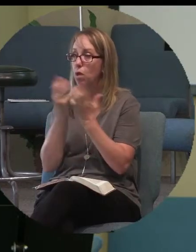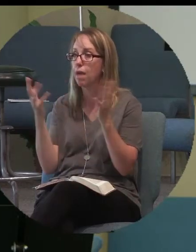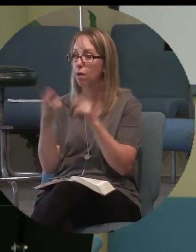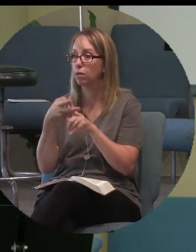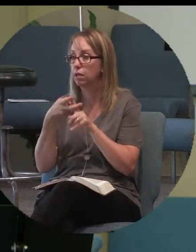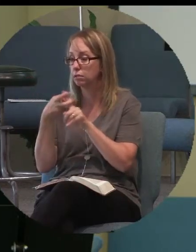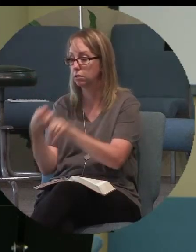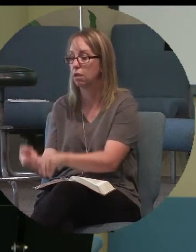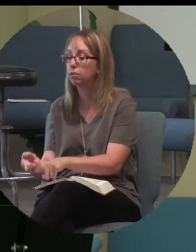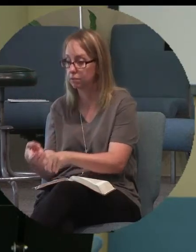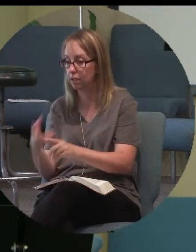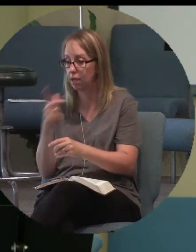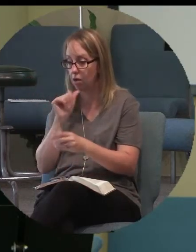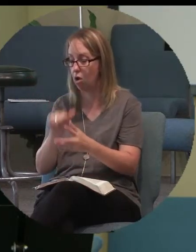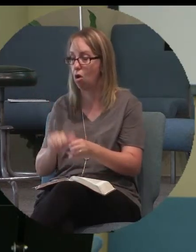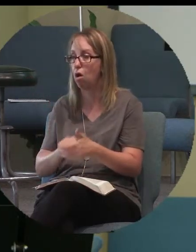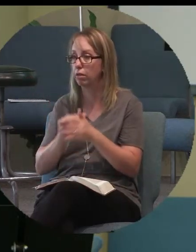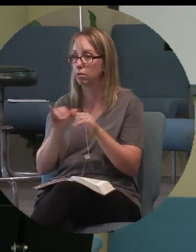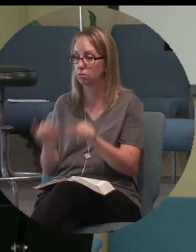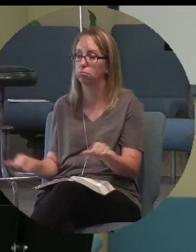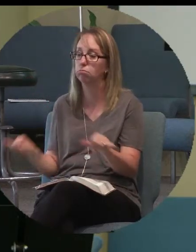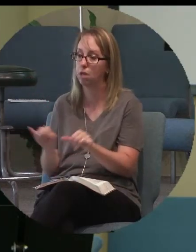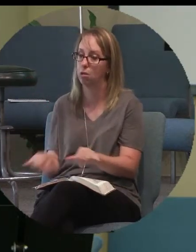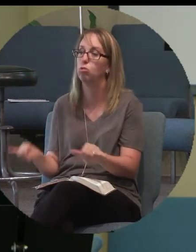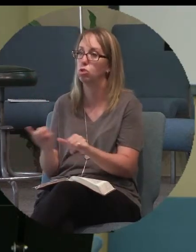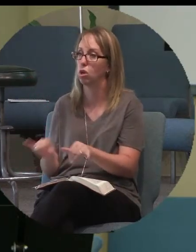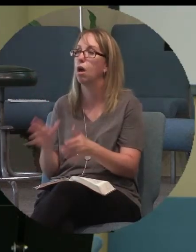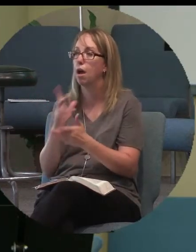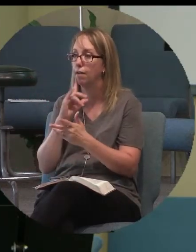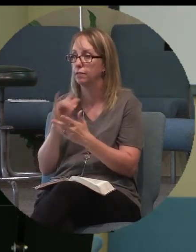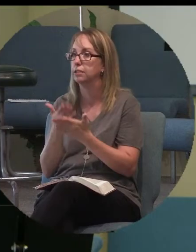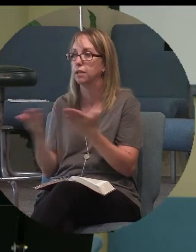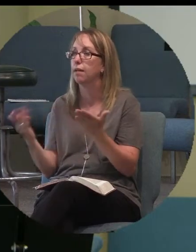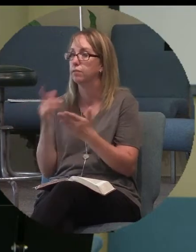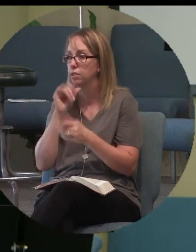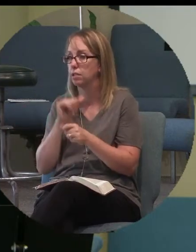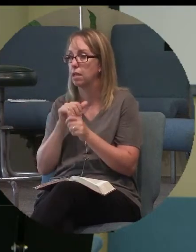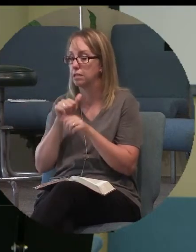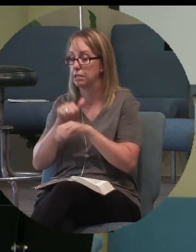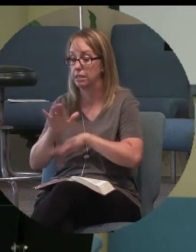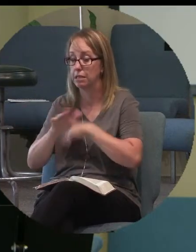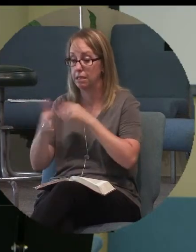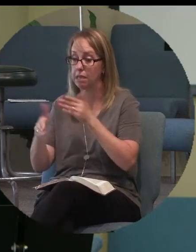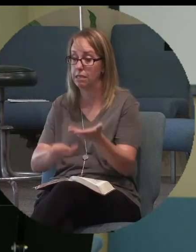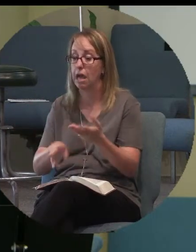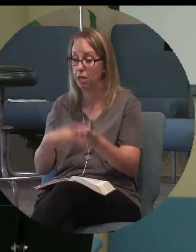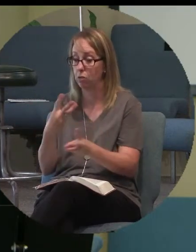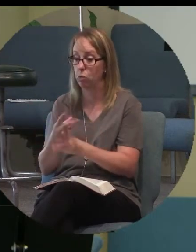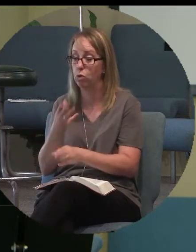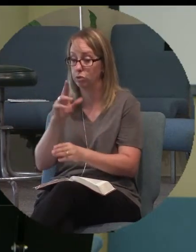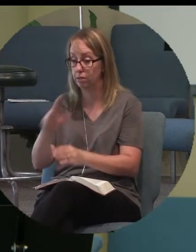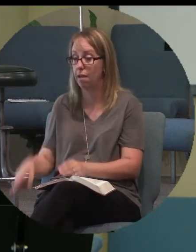to all of this minutia, all of this stuff that's going to send a dying world to hell.